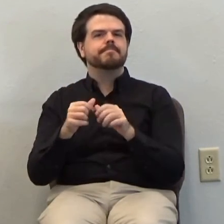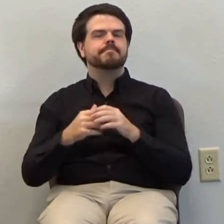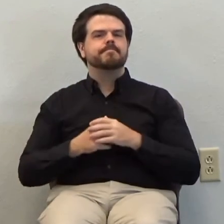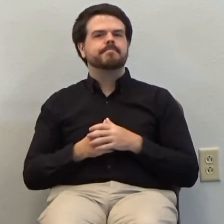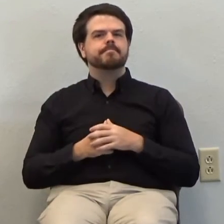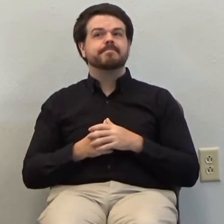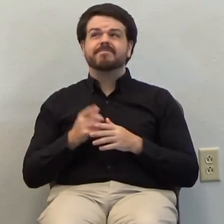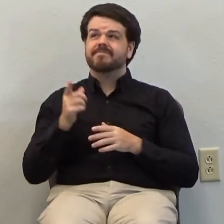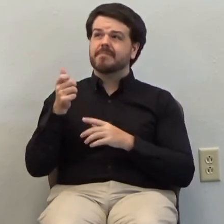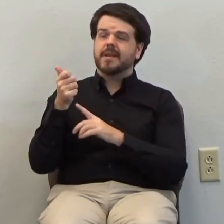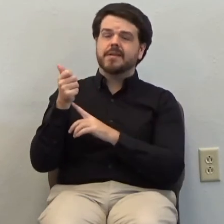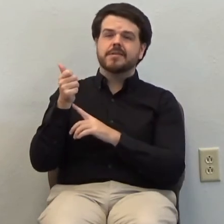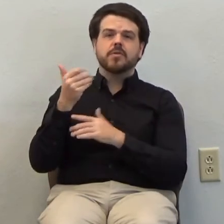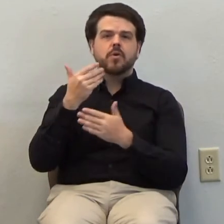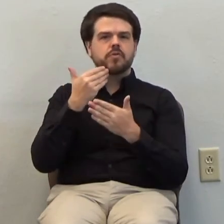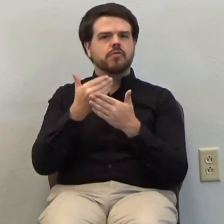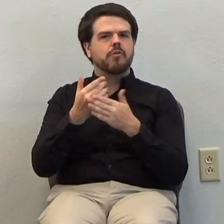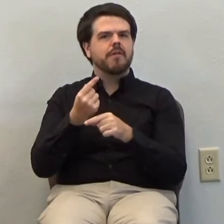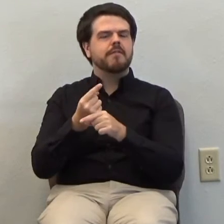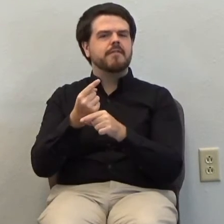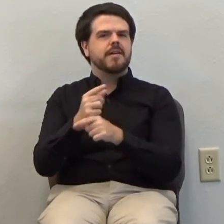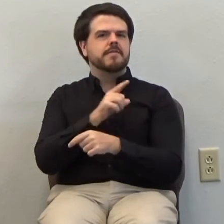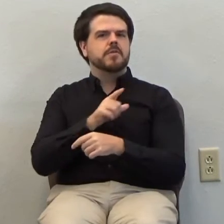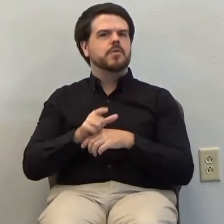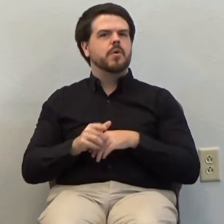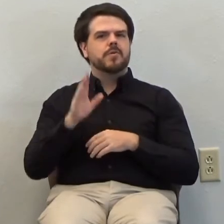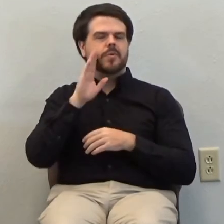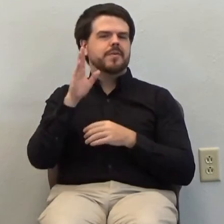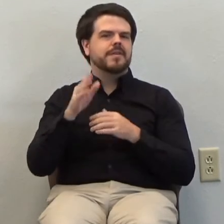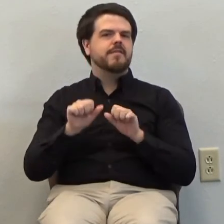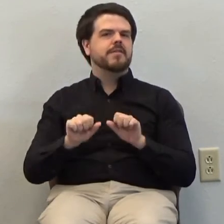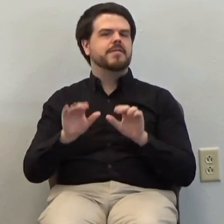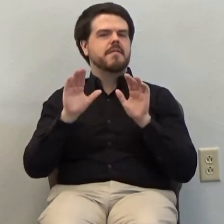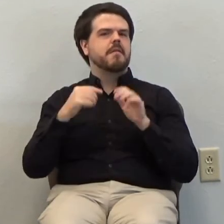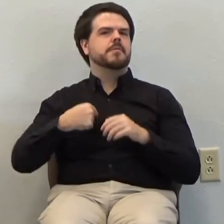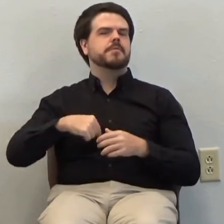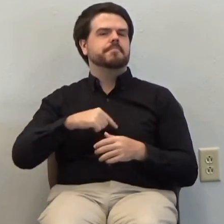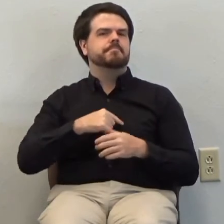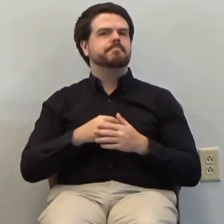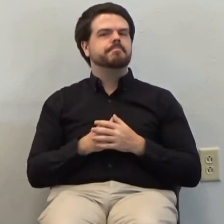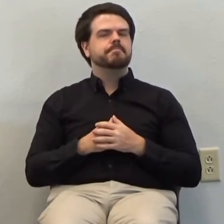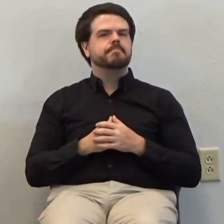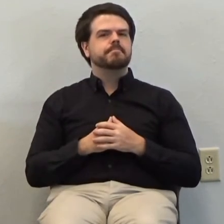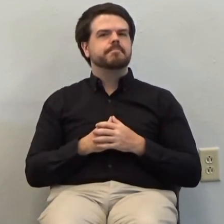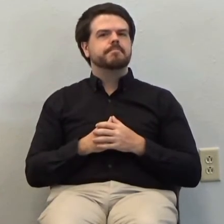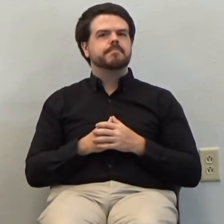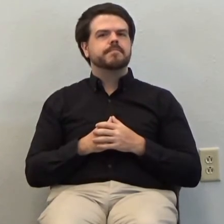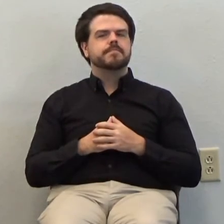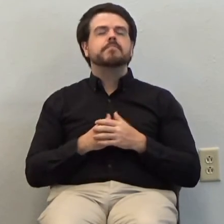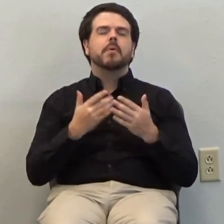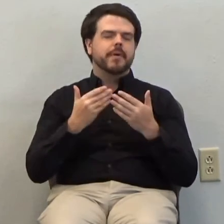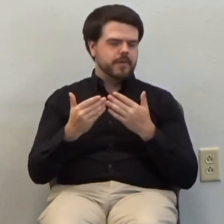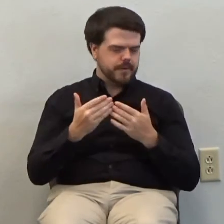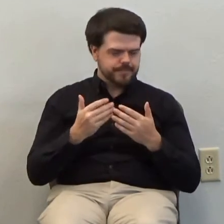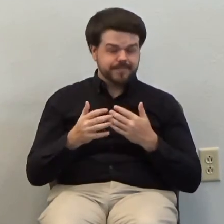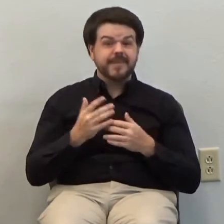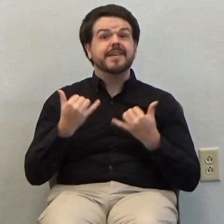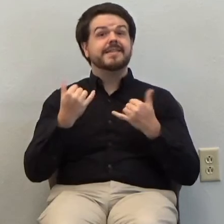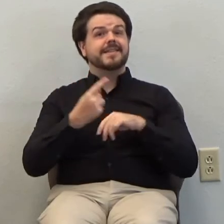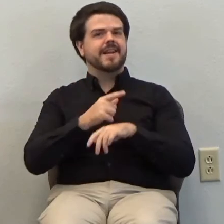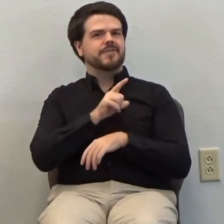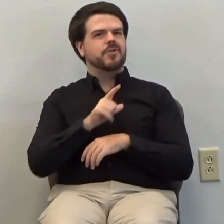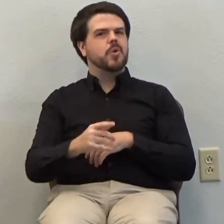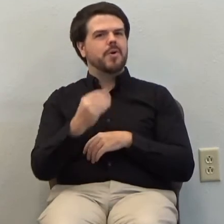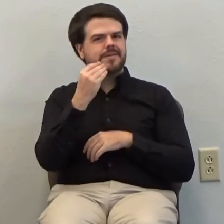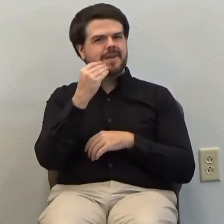he is our good and faithful Lord who will never desert us he loves us too much for that so anyway we have the Lord's supper